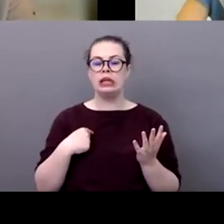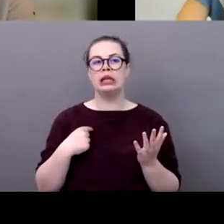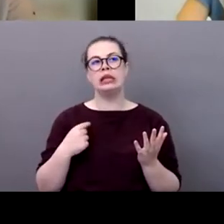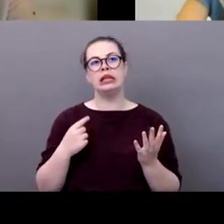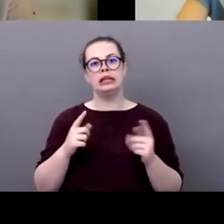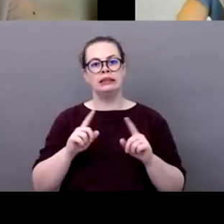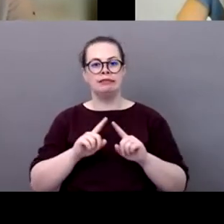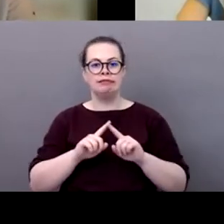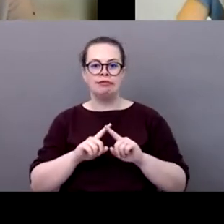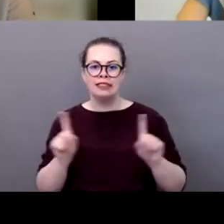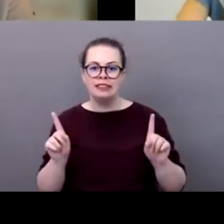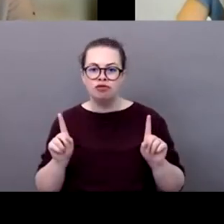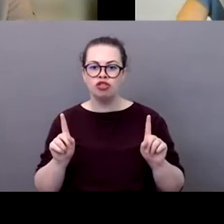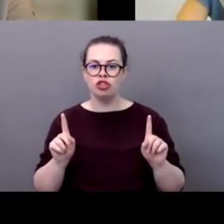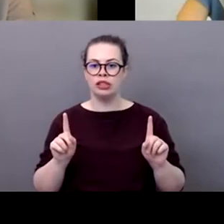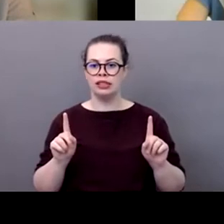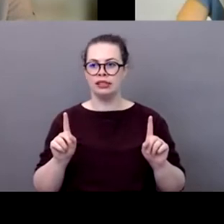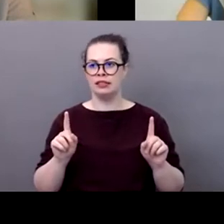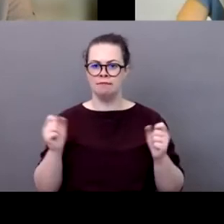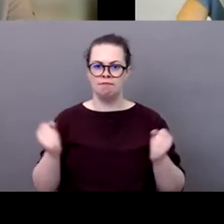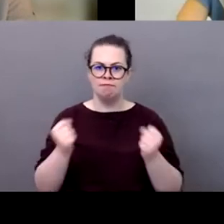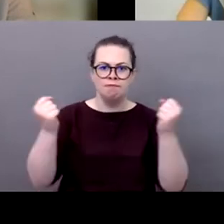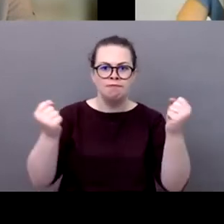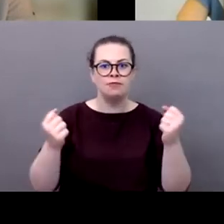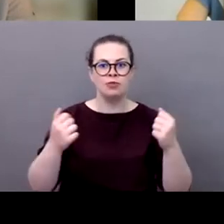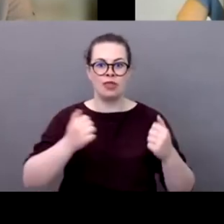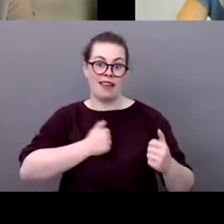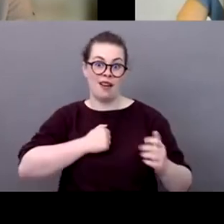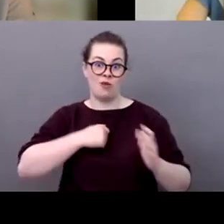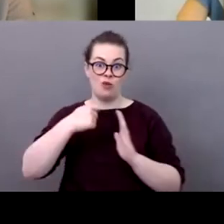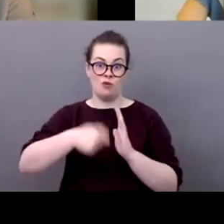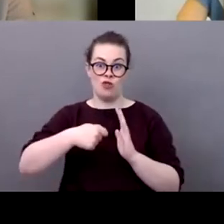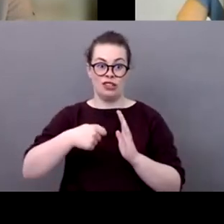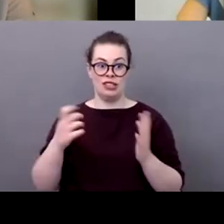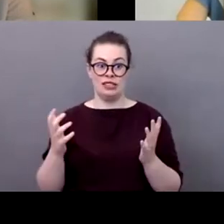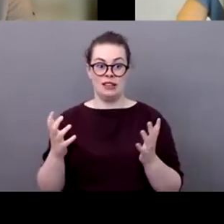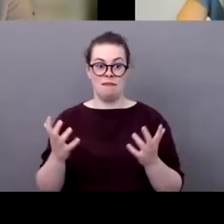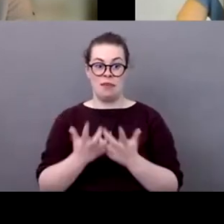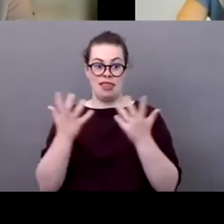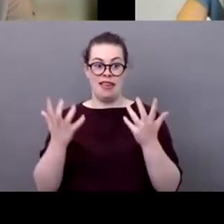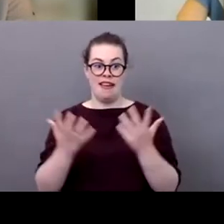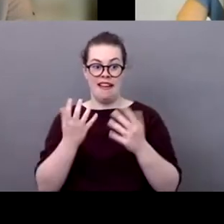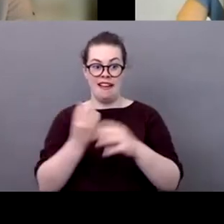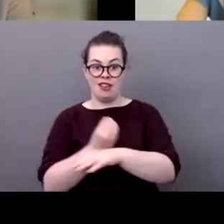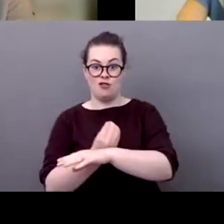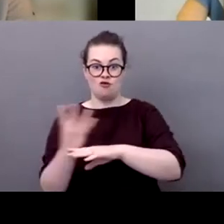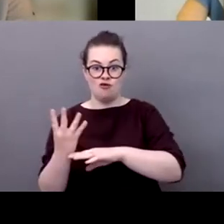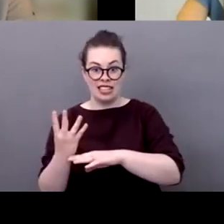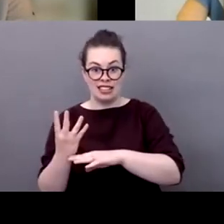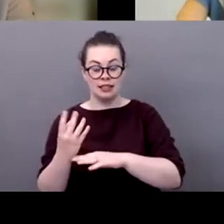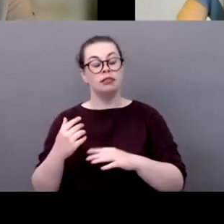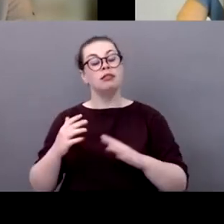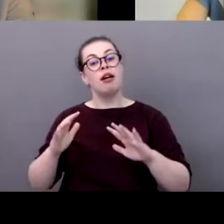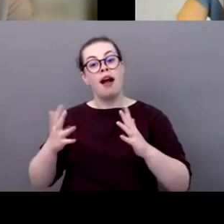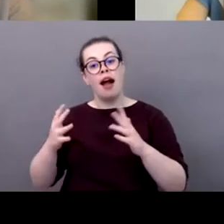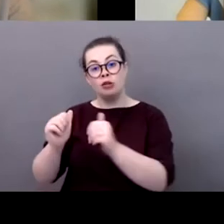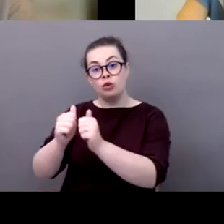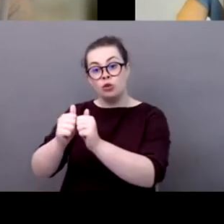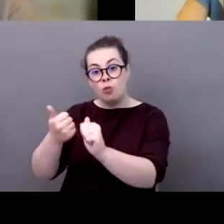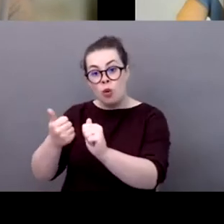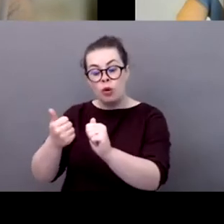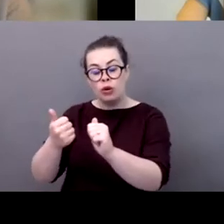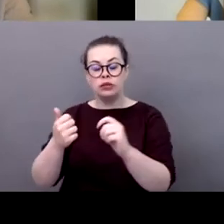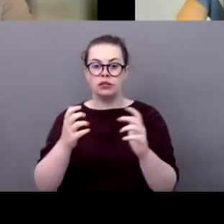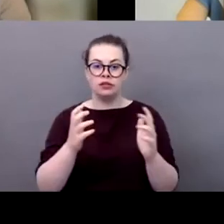with uh play green uh we found that in a way to um promote sustainability in sports and environmental protection